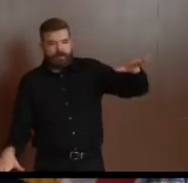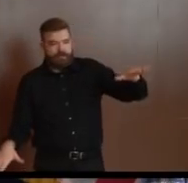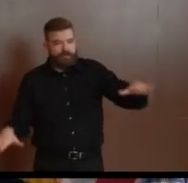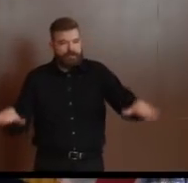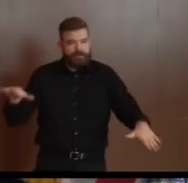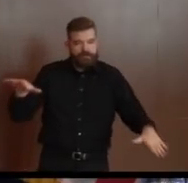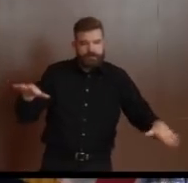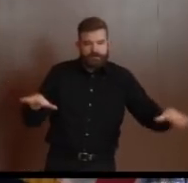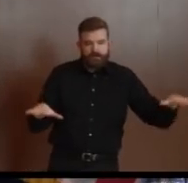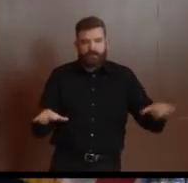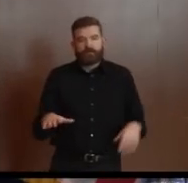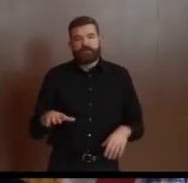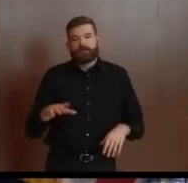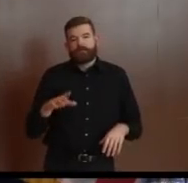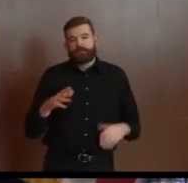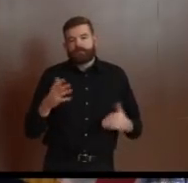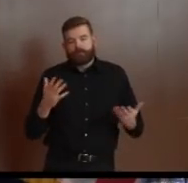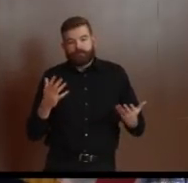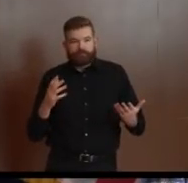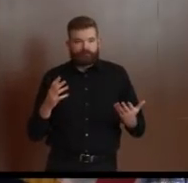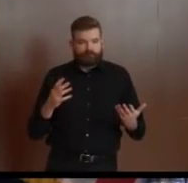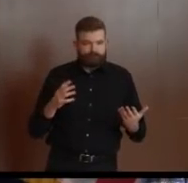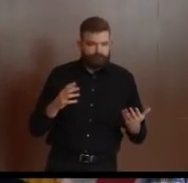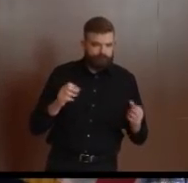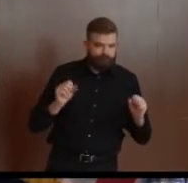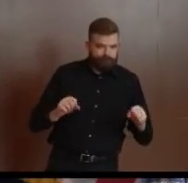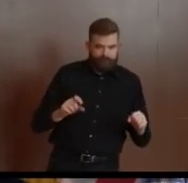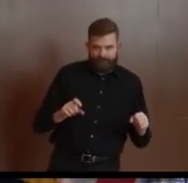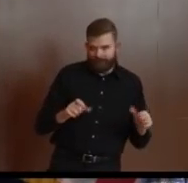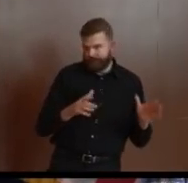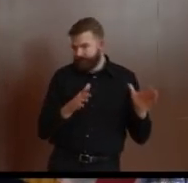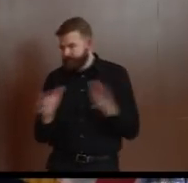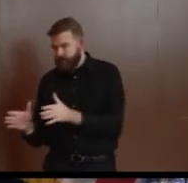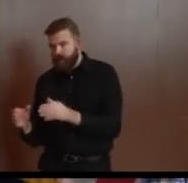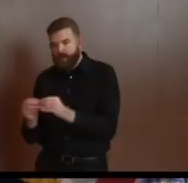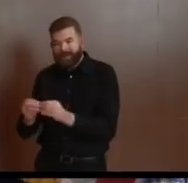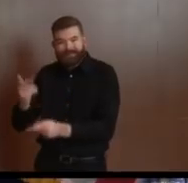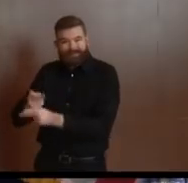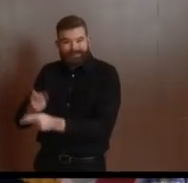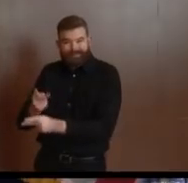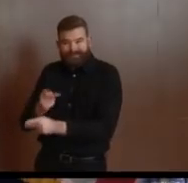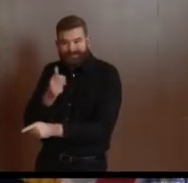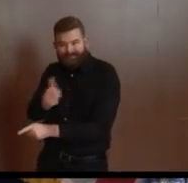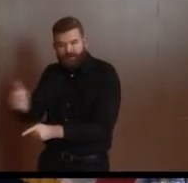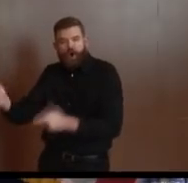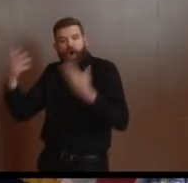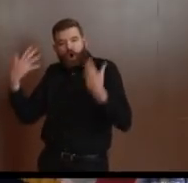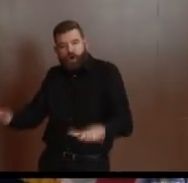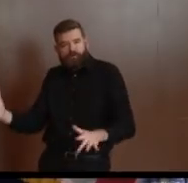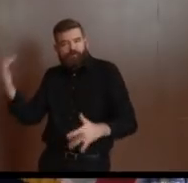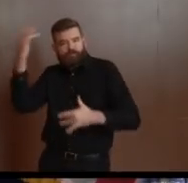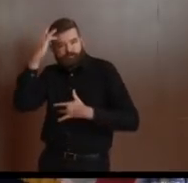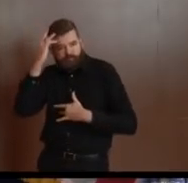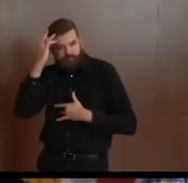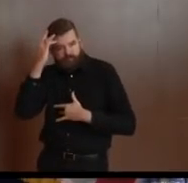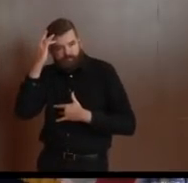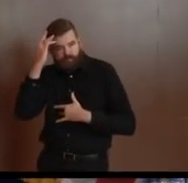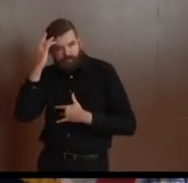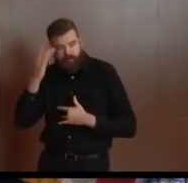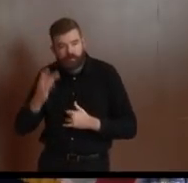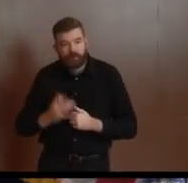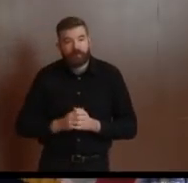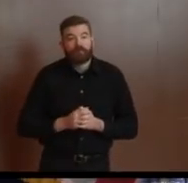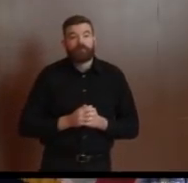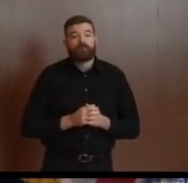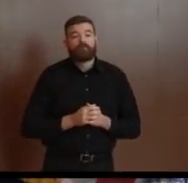side. As Attorney General Graywall has announced today, this morning, I believe, certain low-level